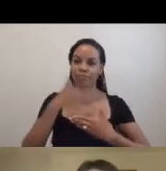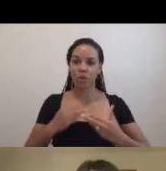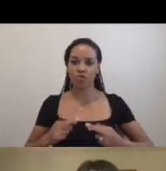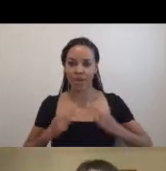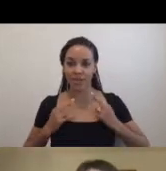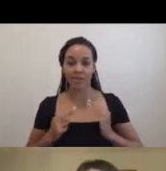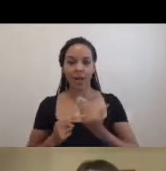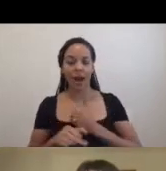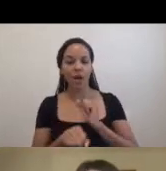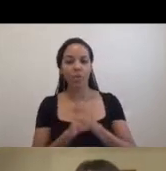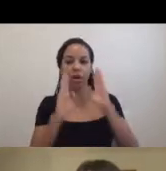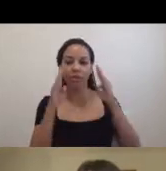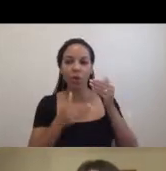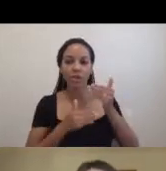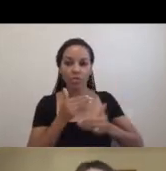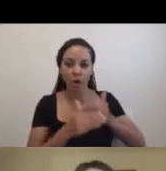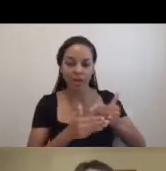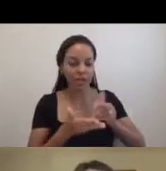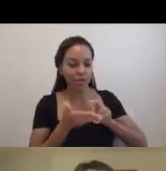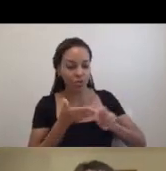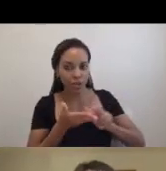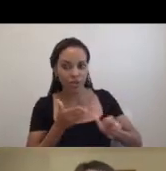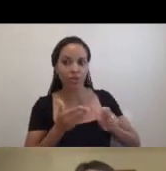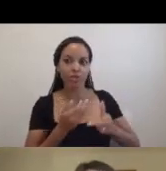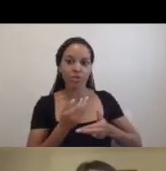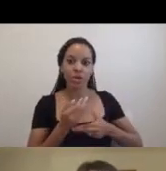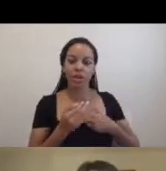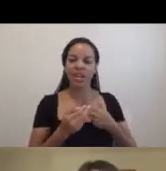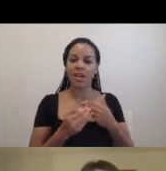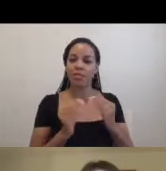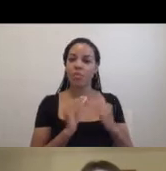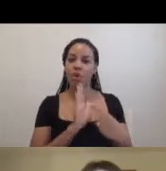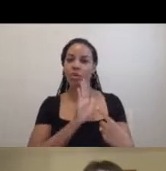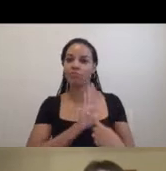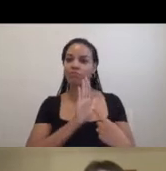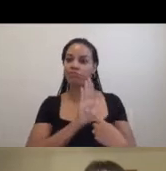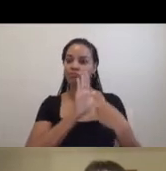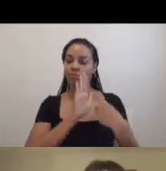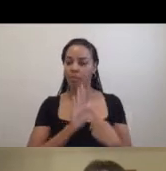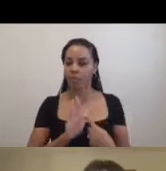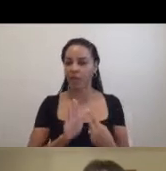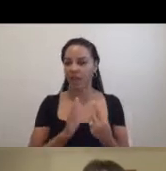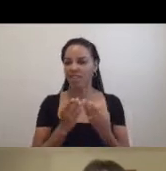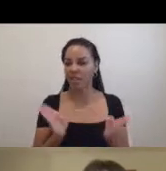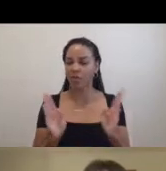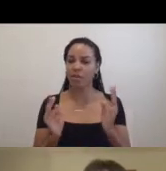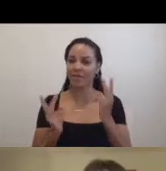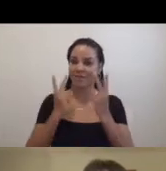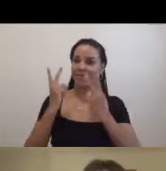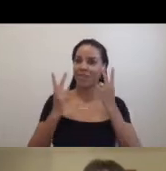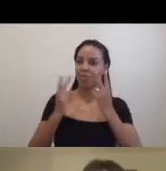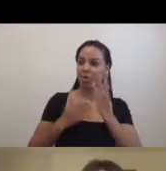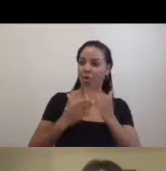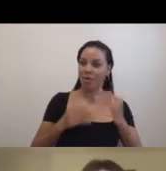on process, support, and research over production or presentation, which are generally the most visible aspects of